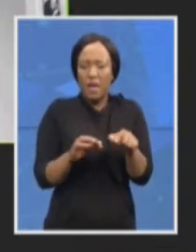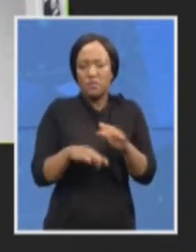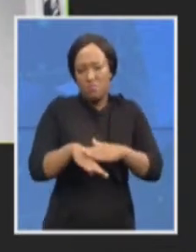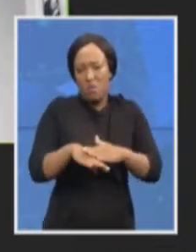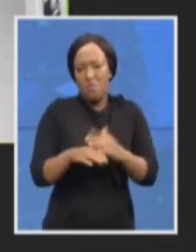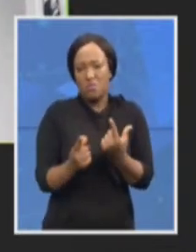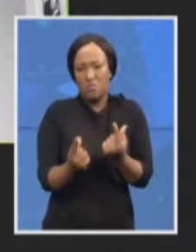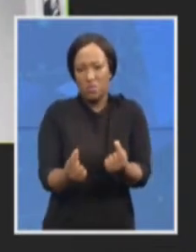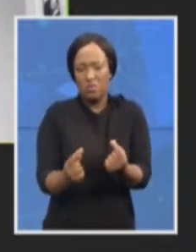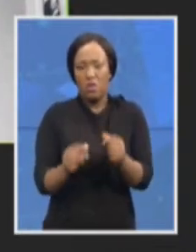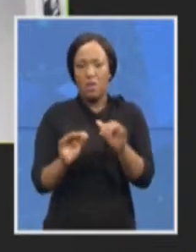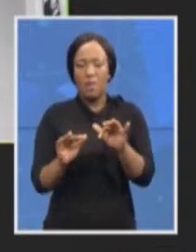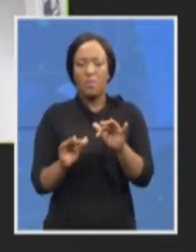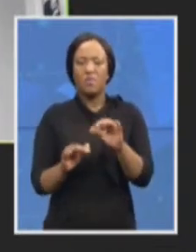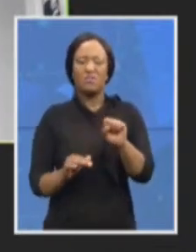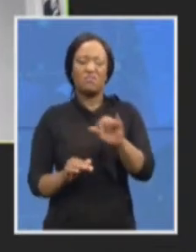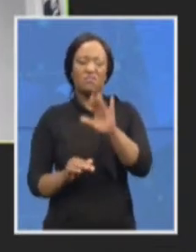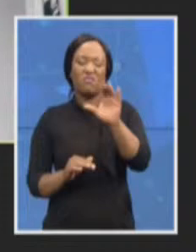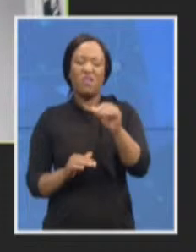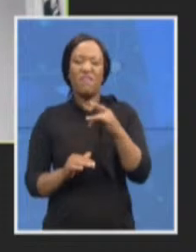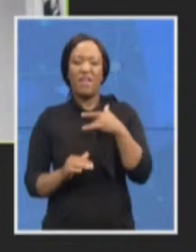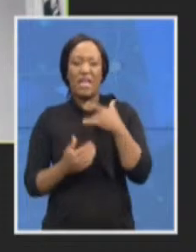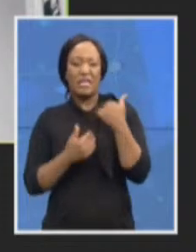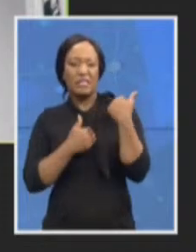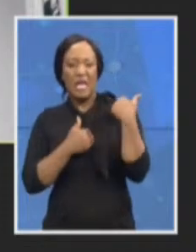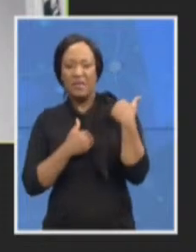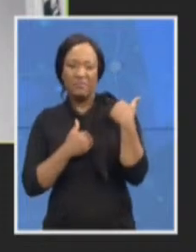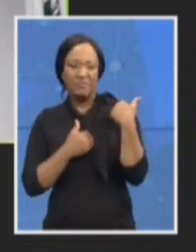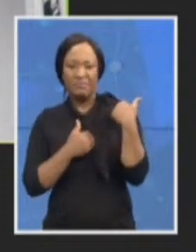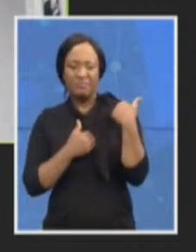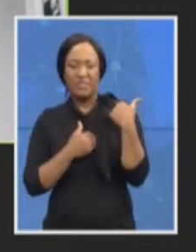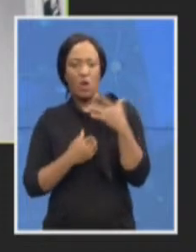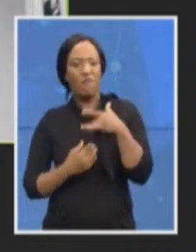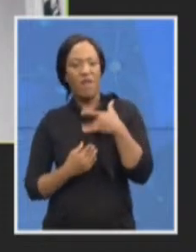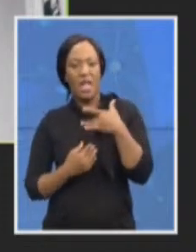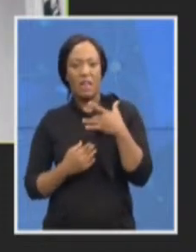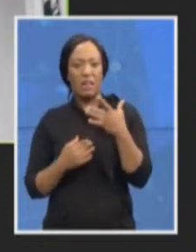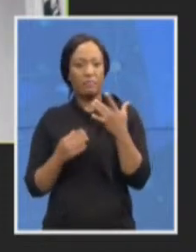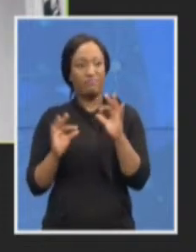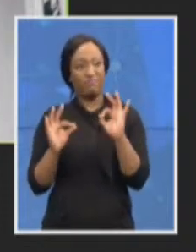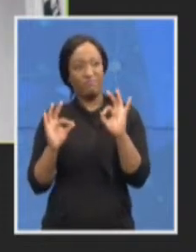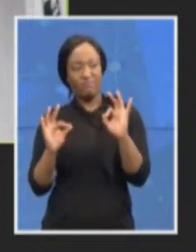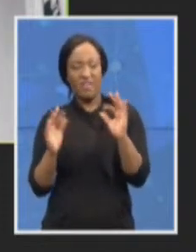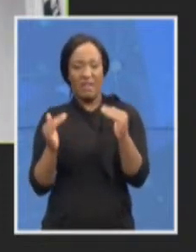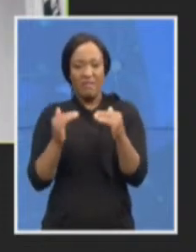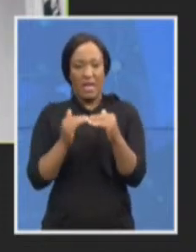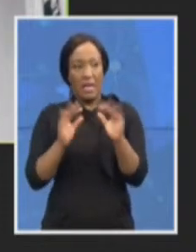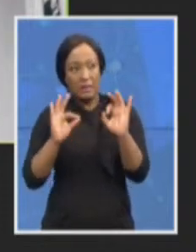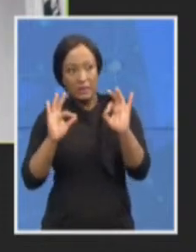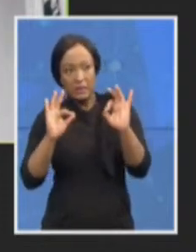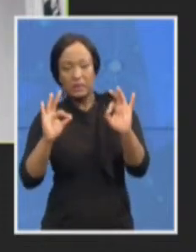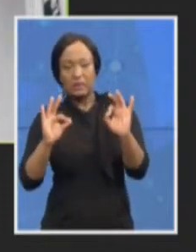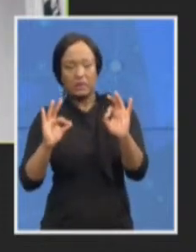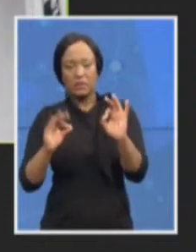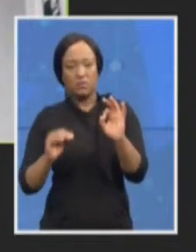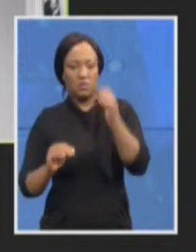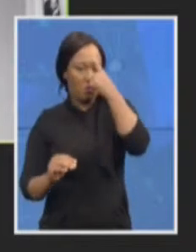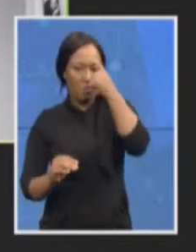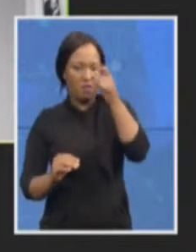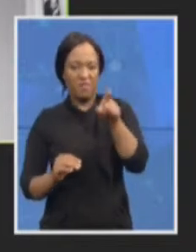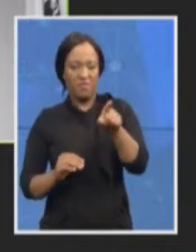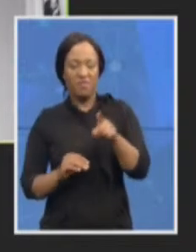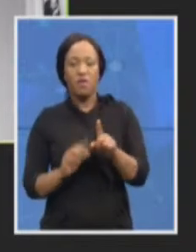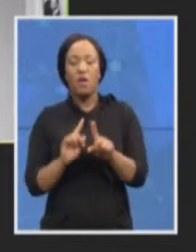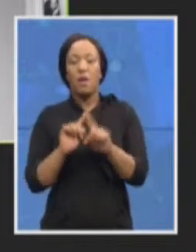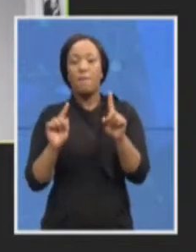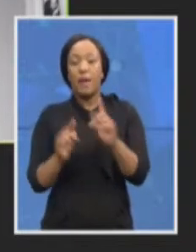justice is being delivered swiftly or broadly enough. But please be assured that there is a lot of good things happening. We